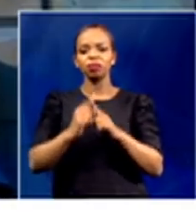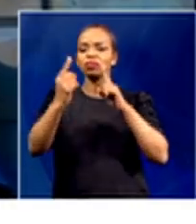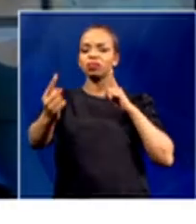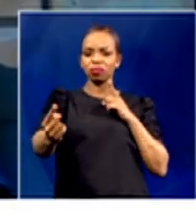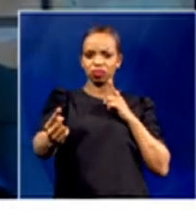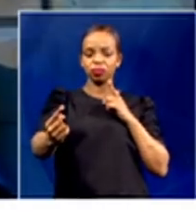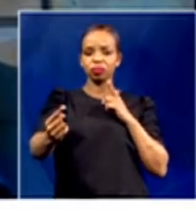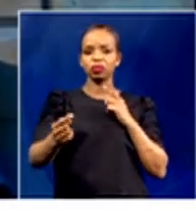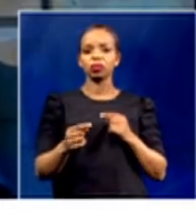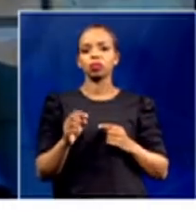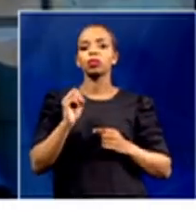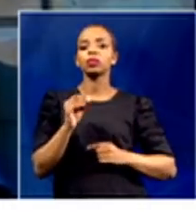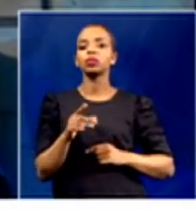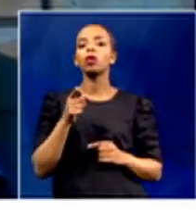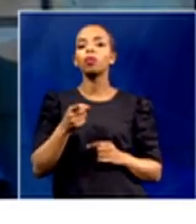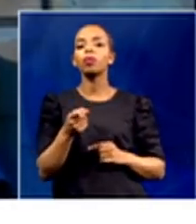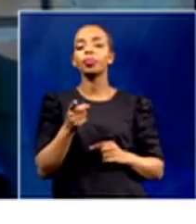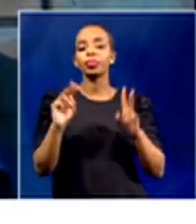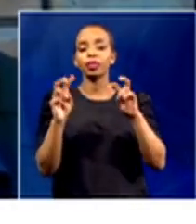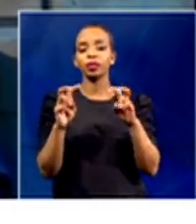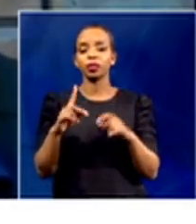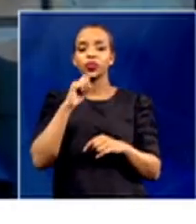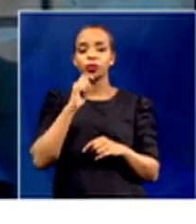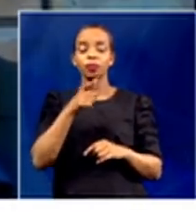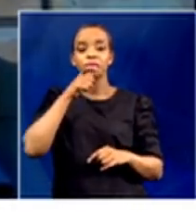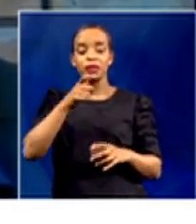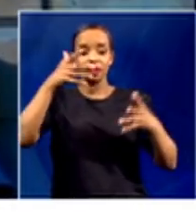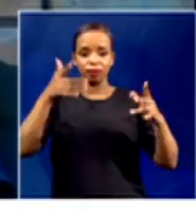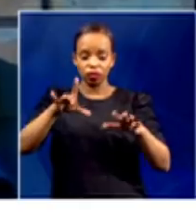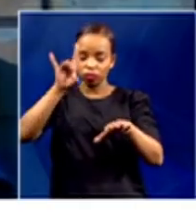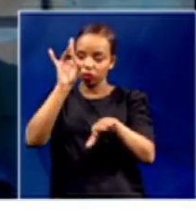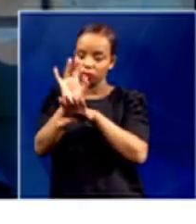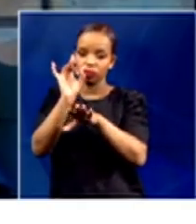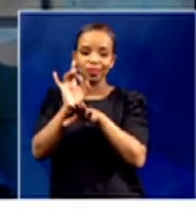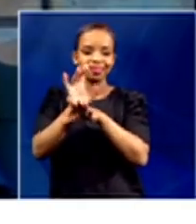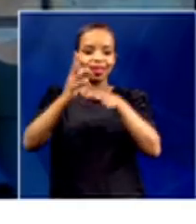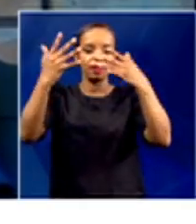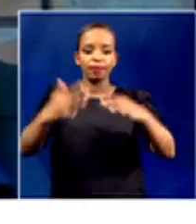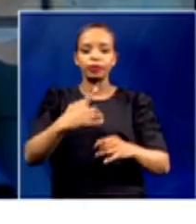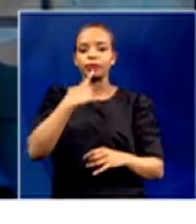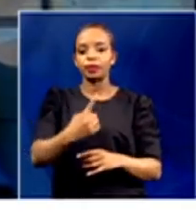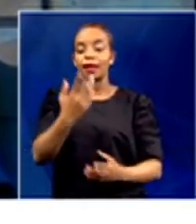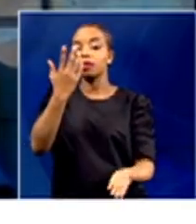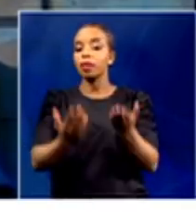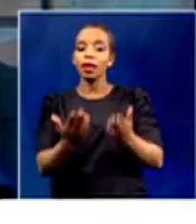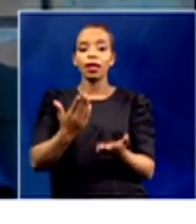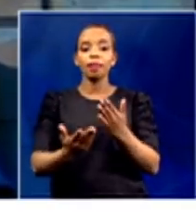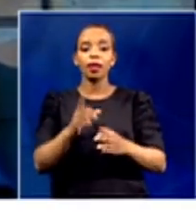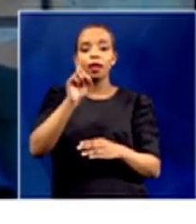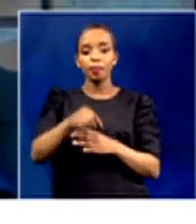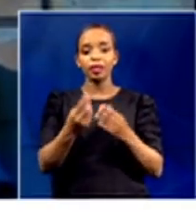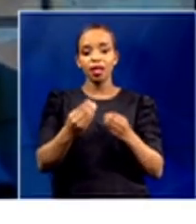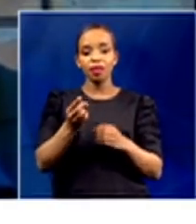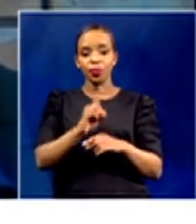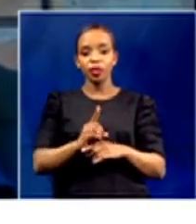to rethink the modeling around this. And we've actually advised that maybe we need to have webinar sessions where teachers